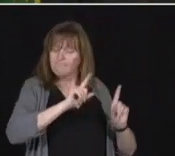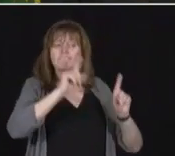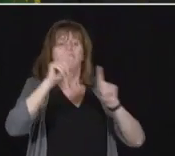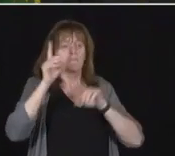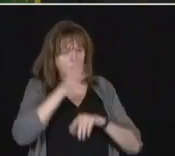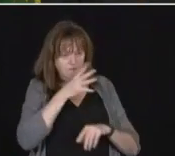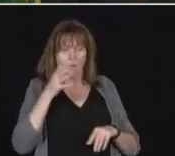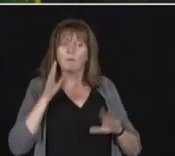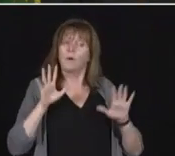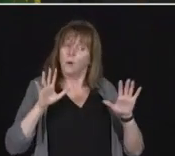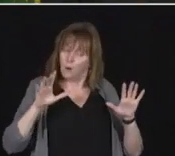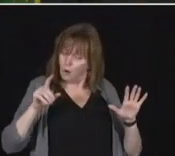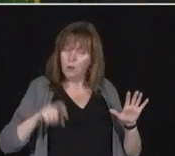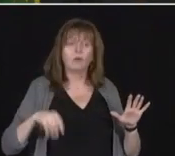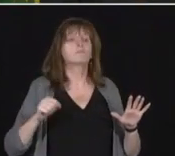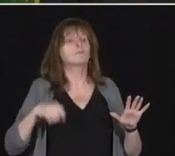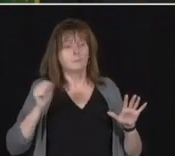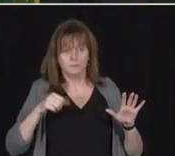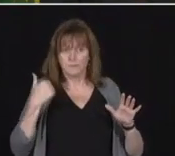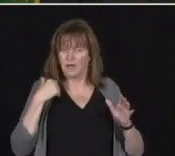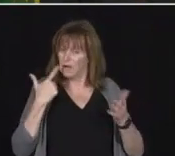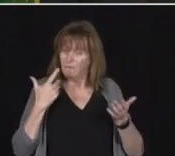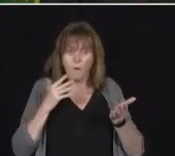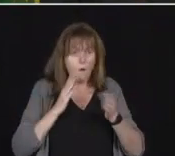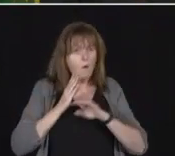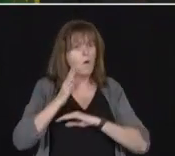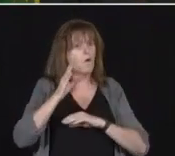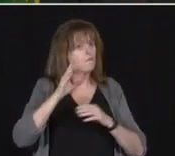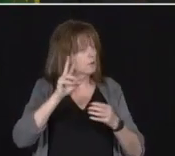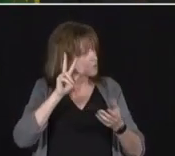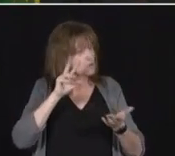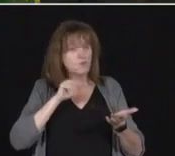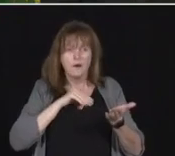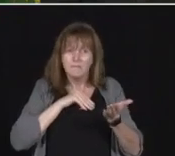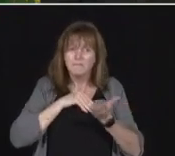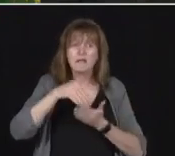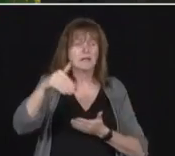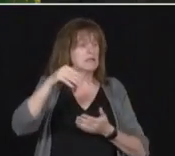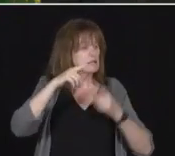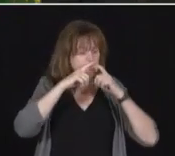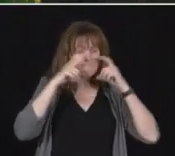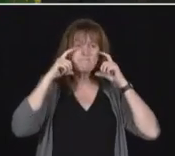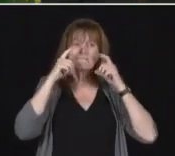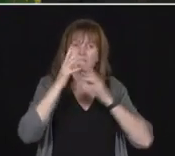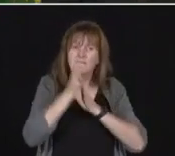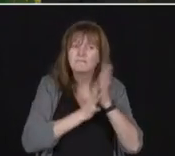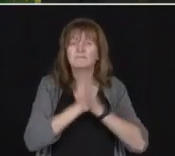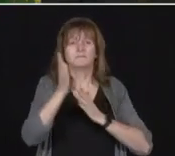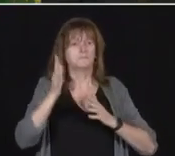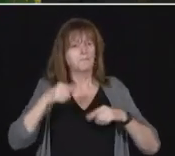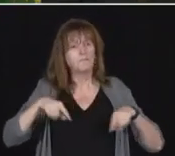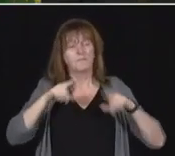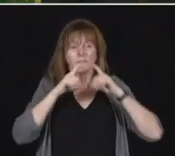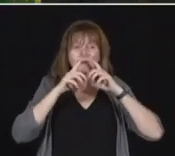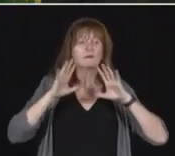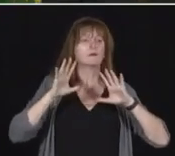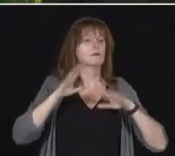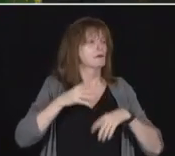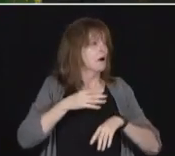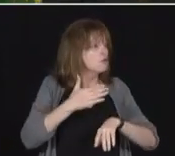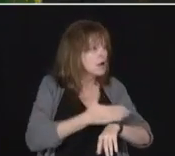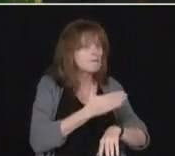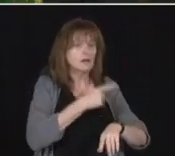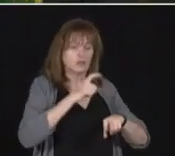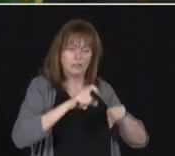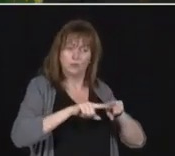for PPE. And also, if they need to do renovation to make sure that the workers are